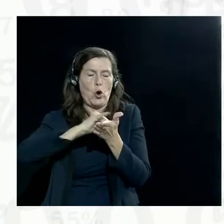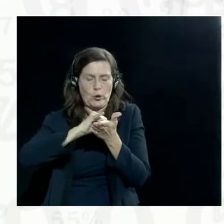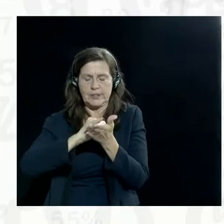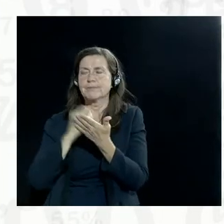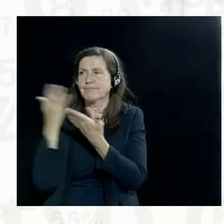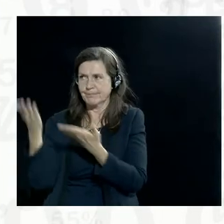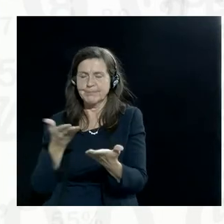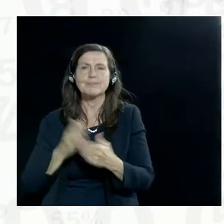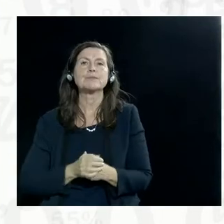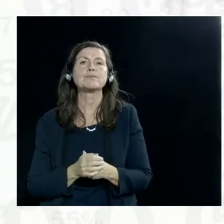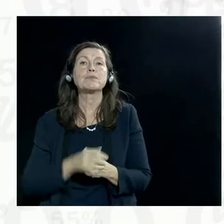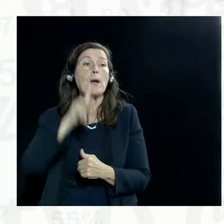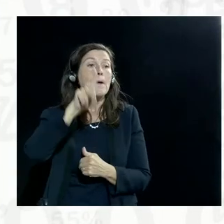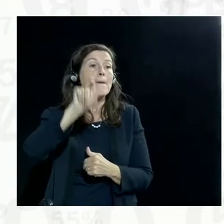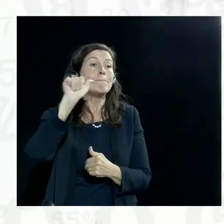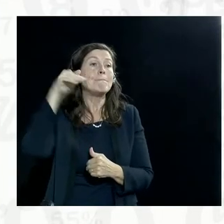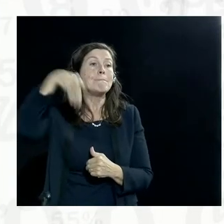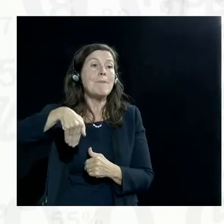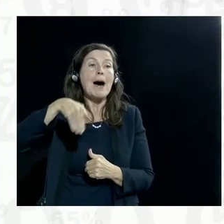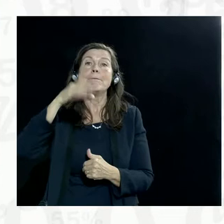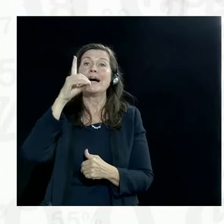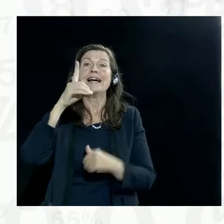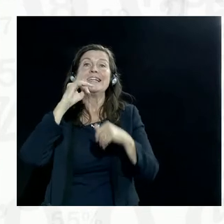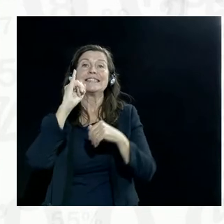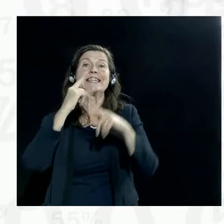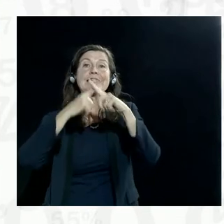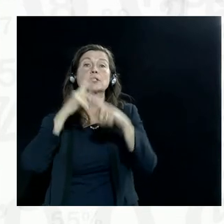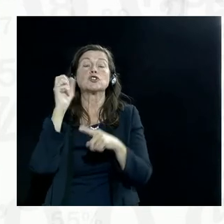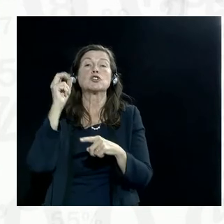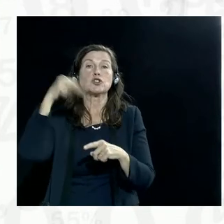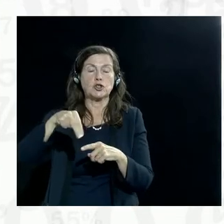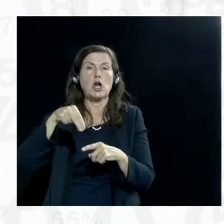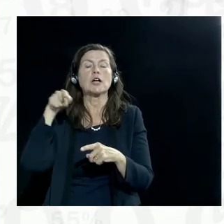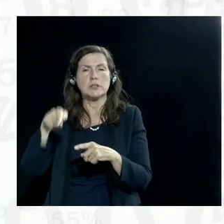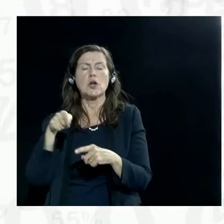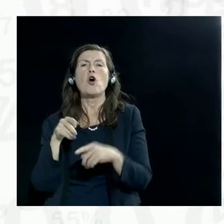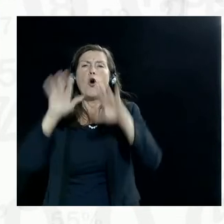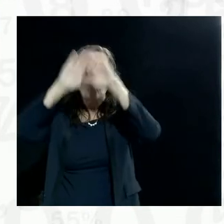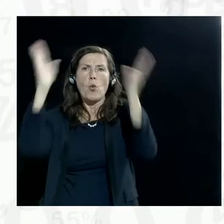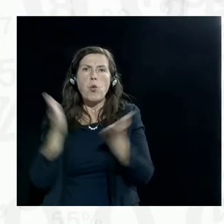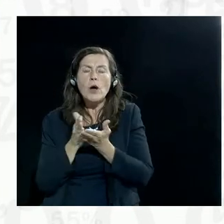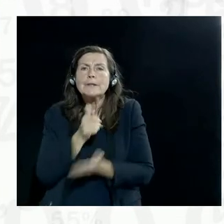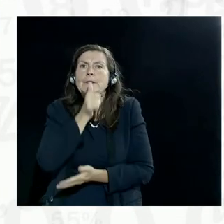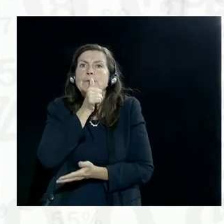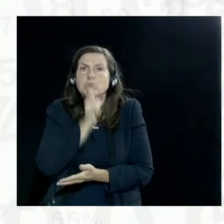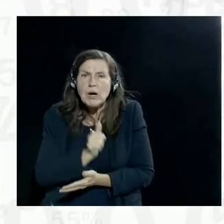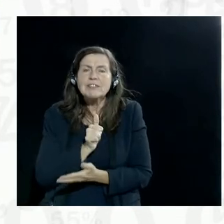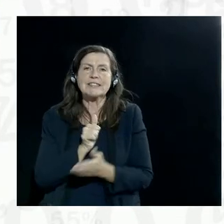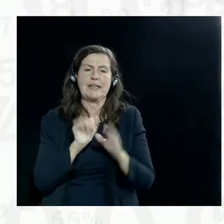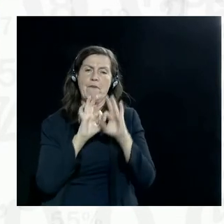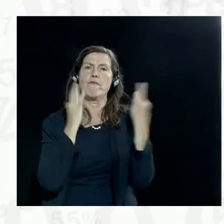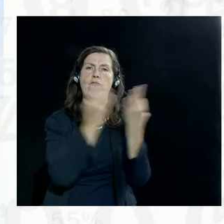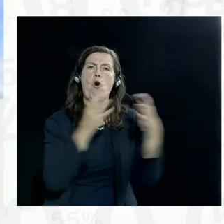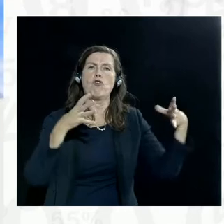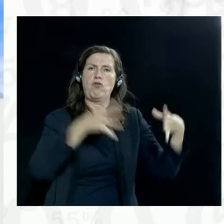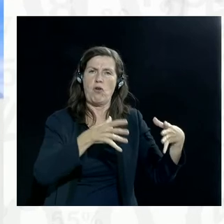Then Pam Dixon, the founder and executive director of the World Privacy Forum based in Oregon. You can see a